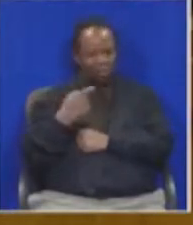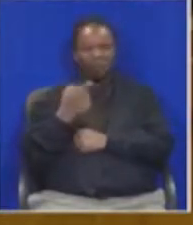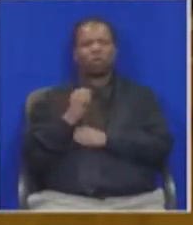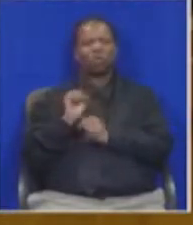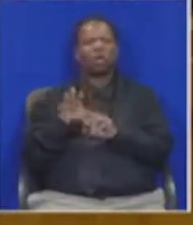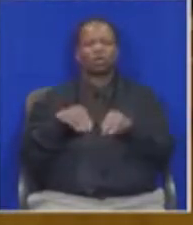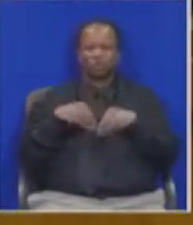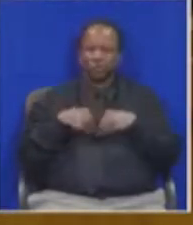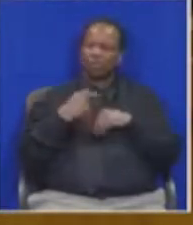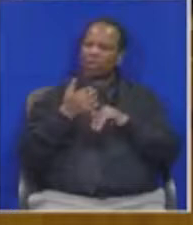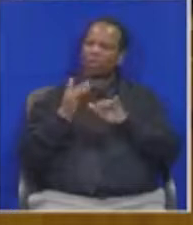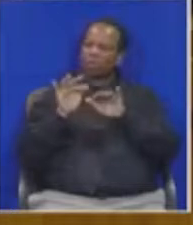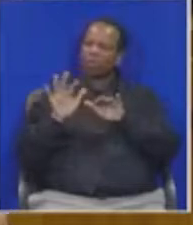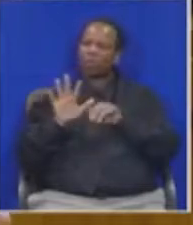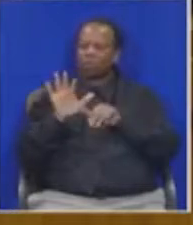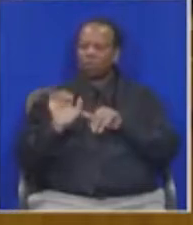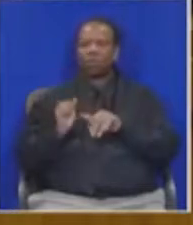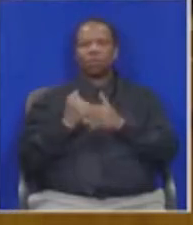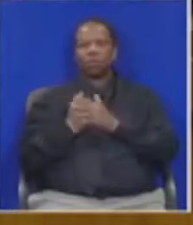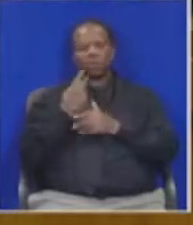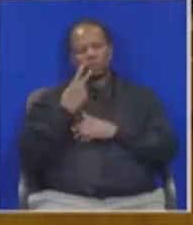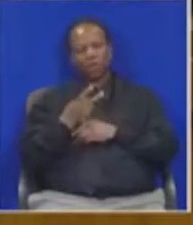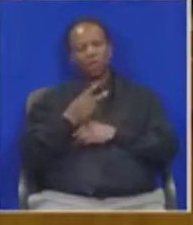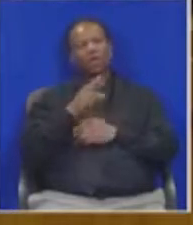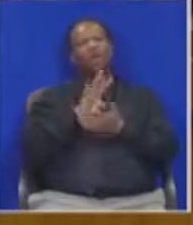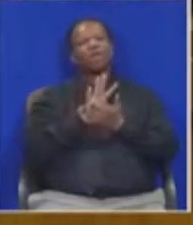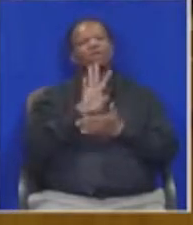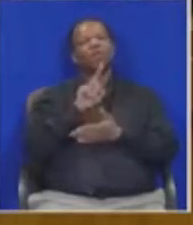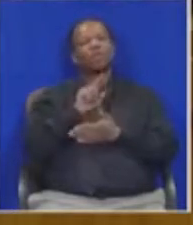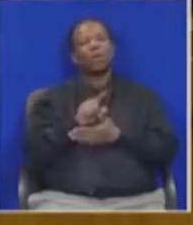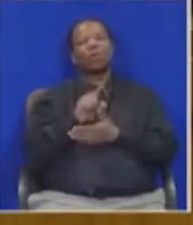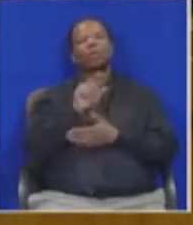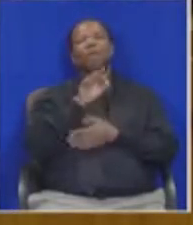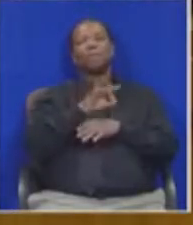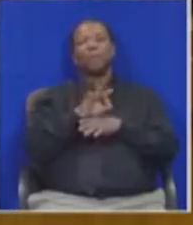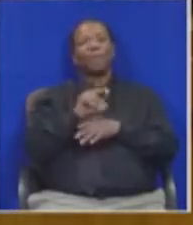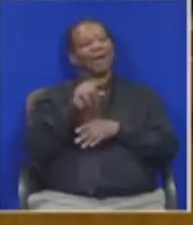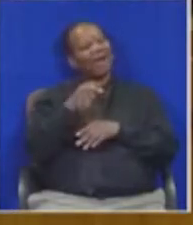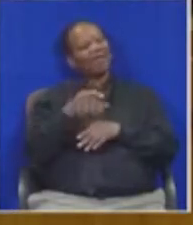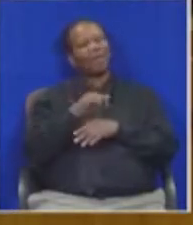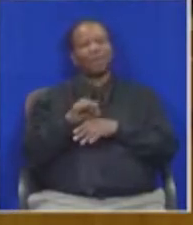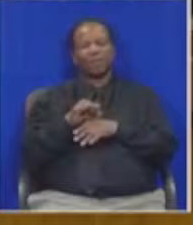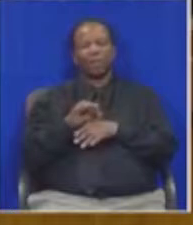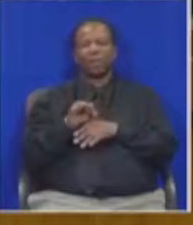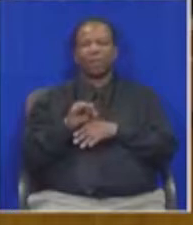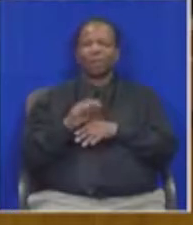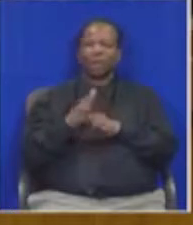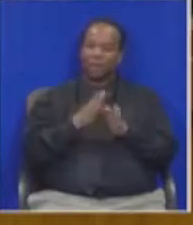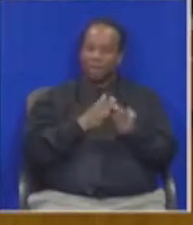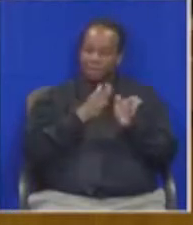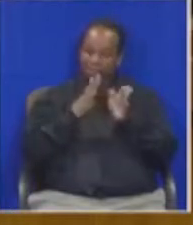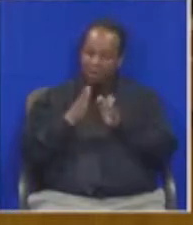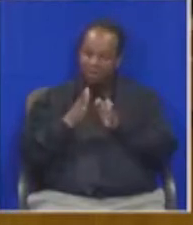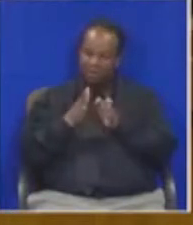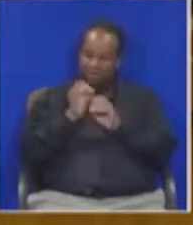society. And of course, we now see the 14-point plan and other plans. Surely we should focus on that